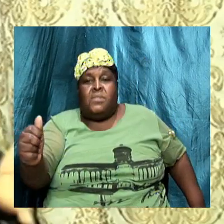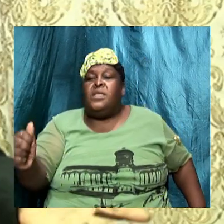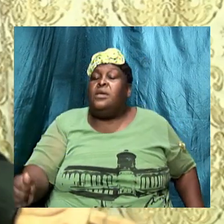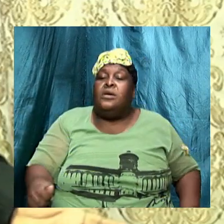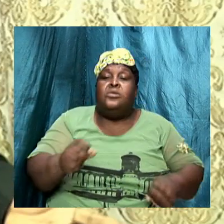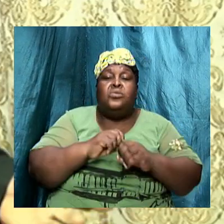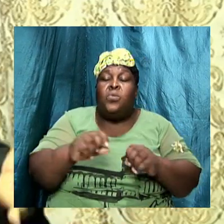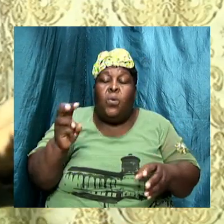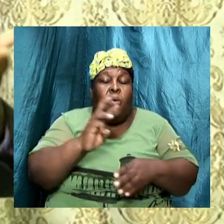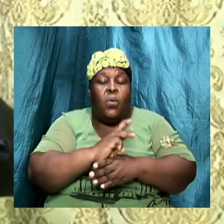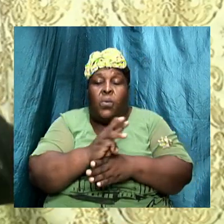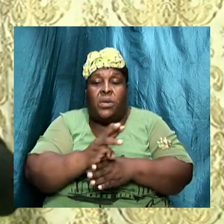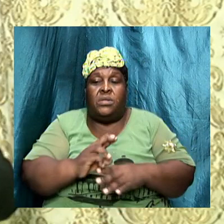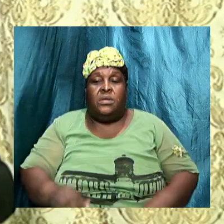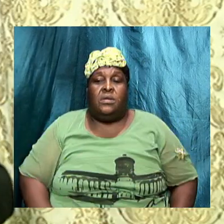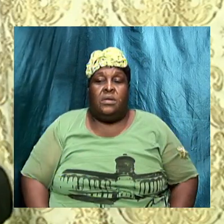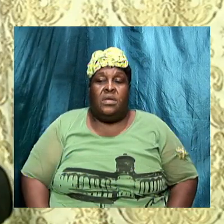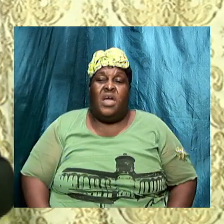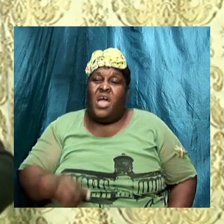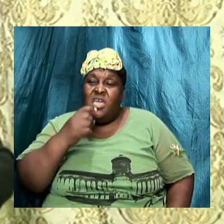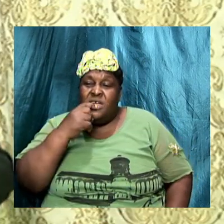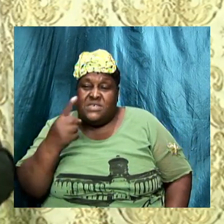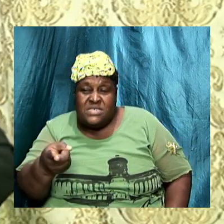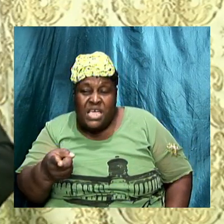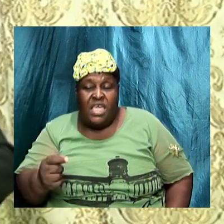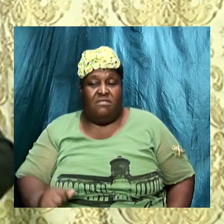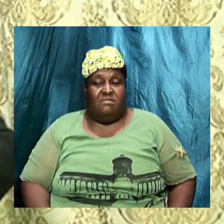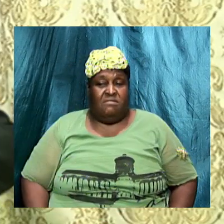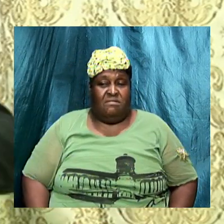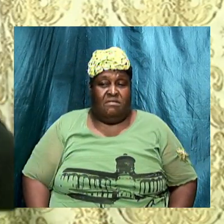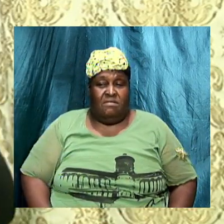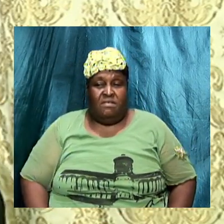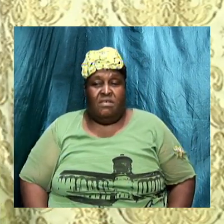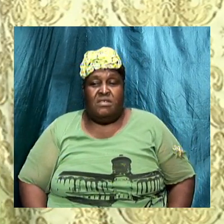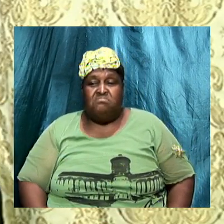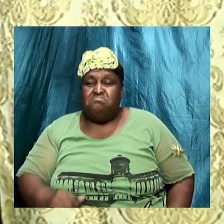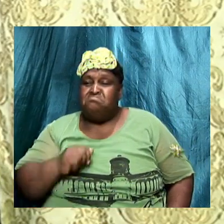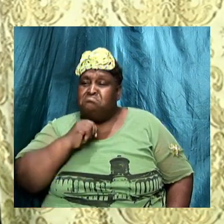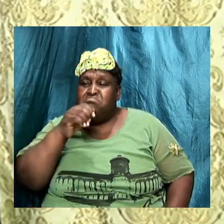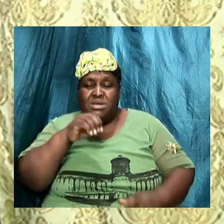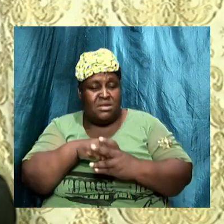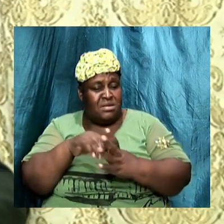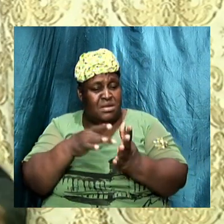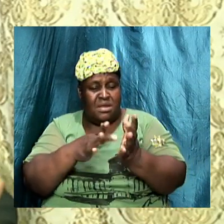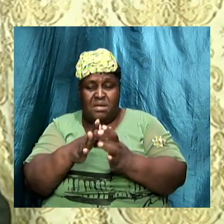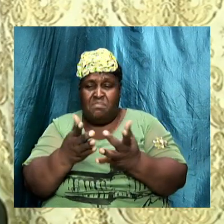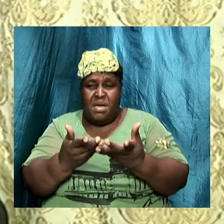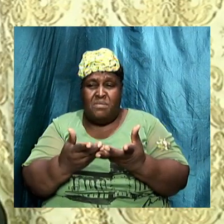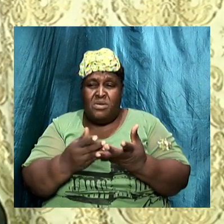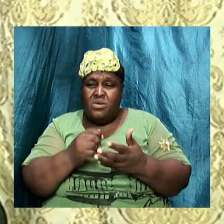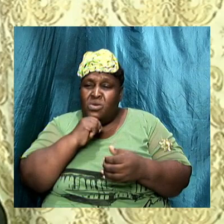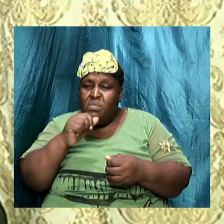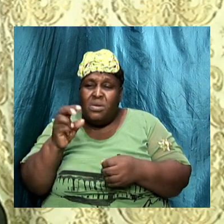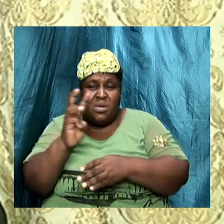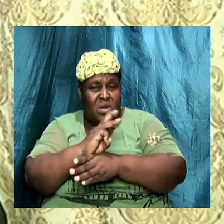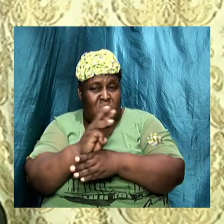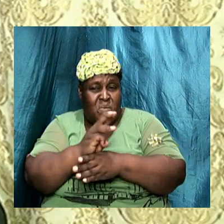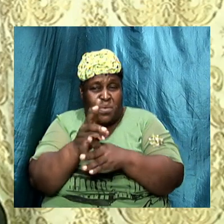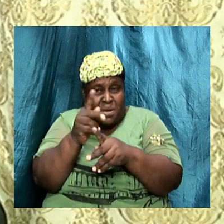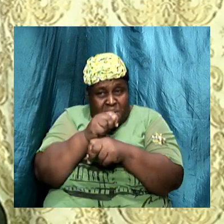don't wear it and you saying that look here that is not in the bible so me can wear a tight pants